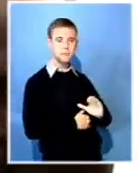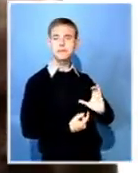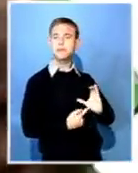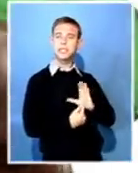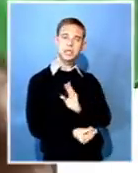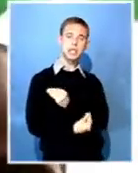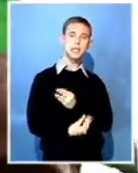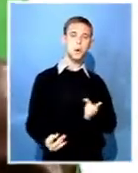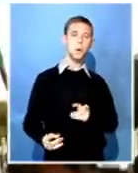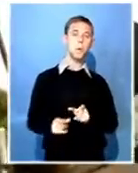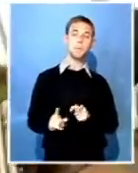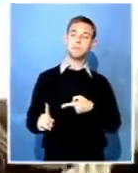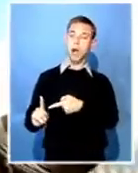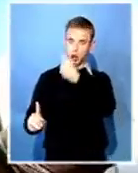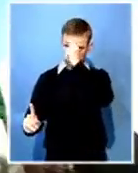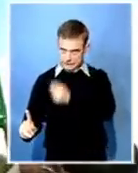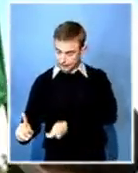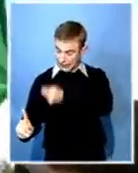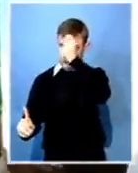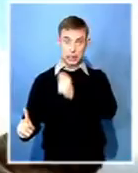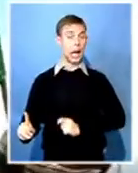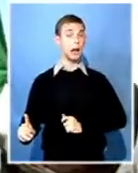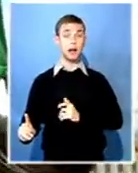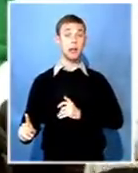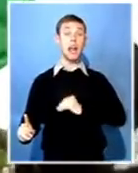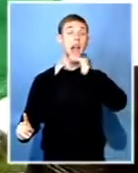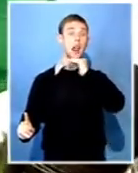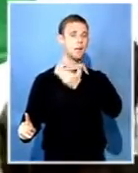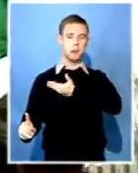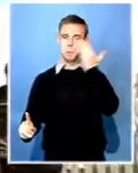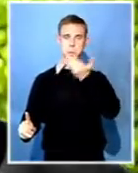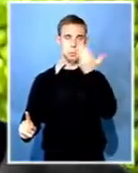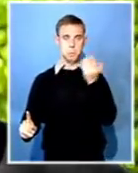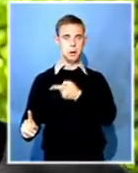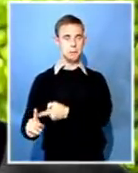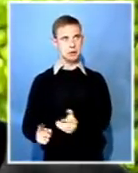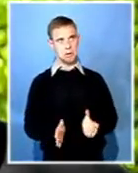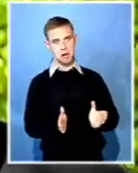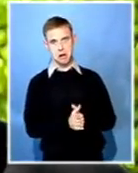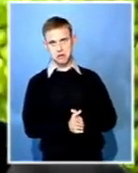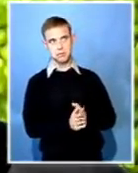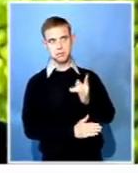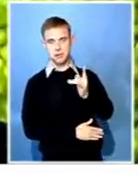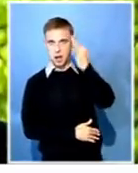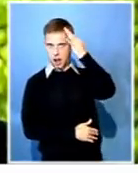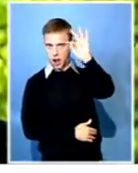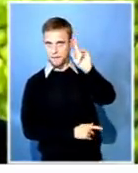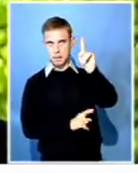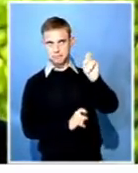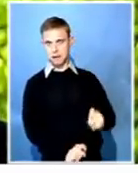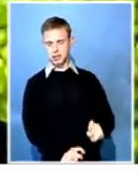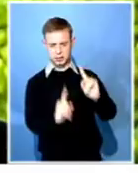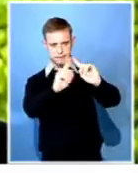role he played in the liberation of the country, it has asked the government to give him an official funeral. We have requested the state president